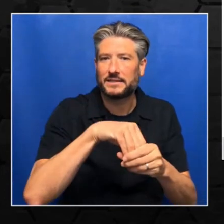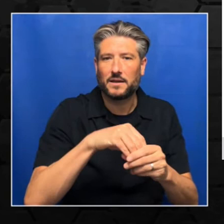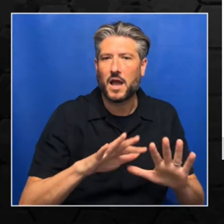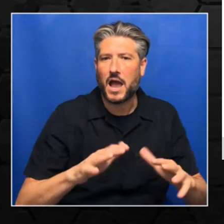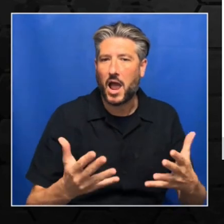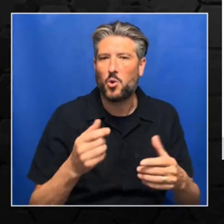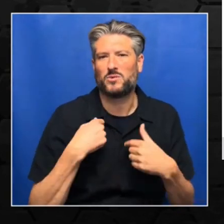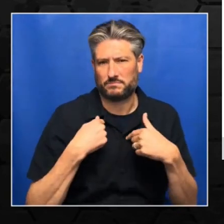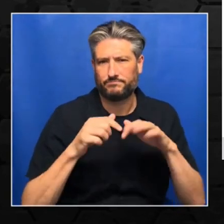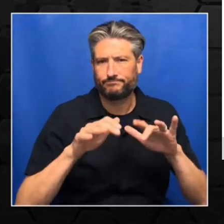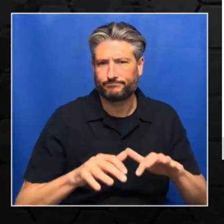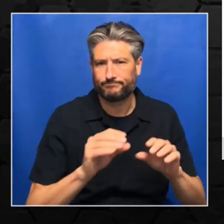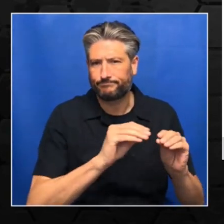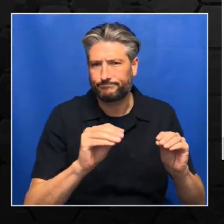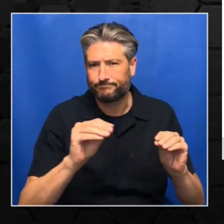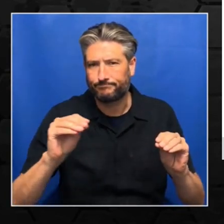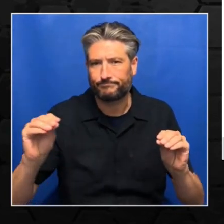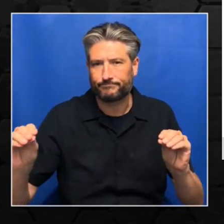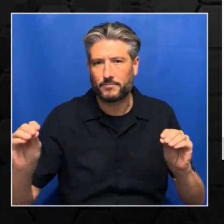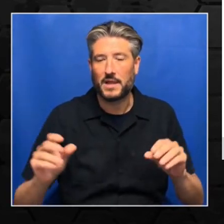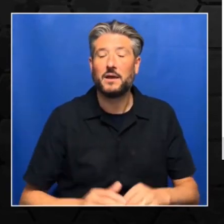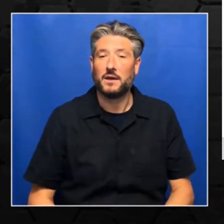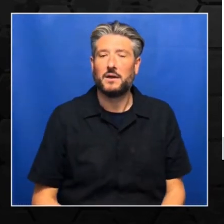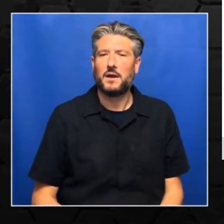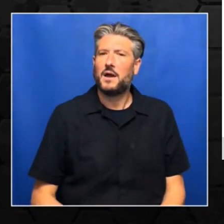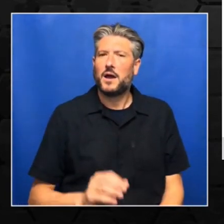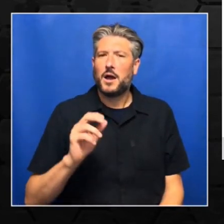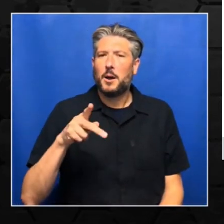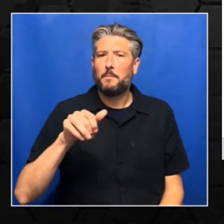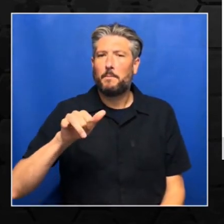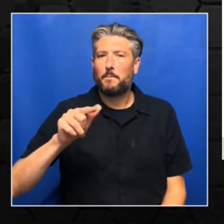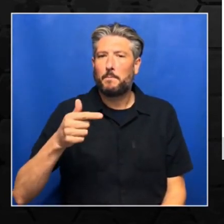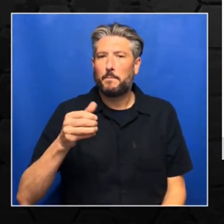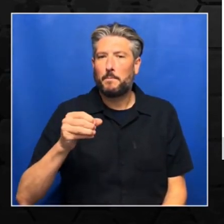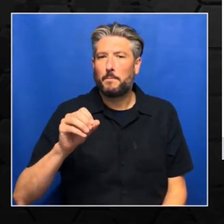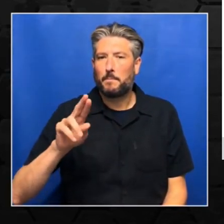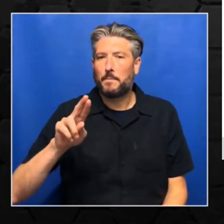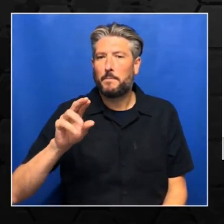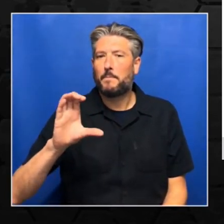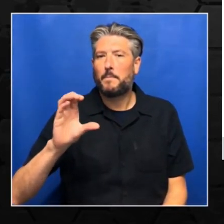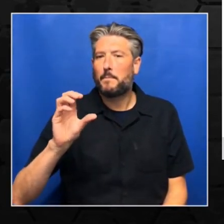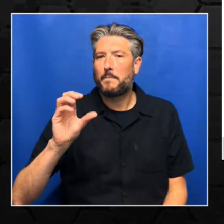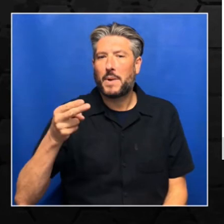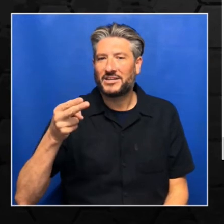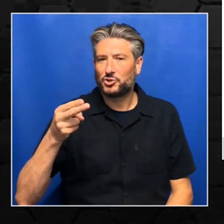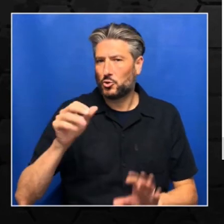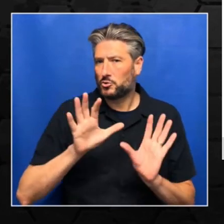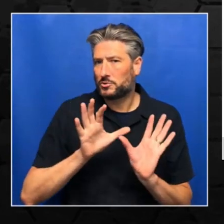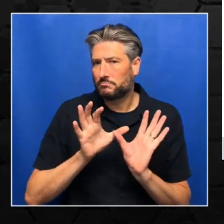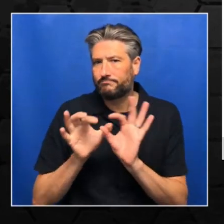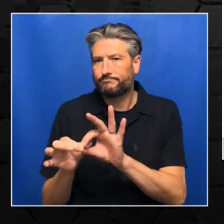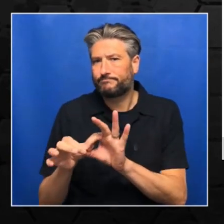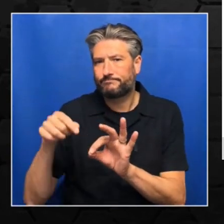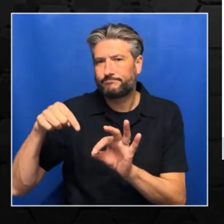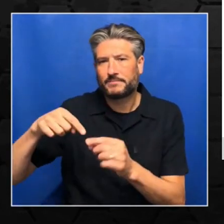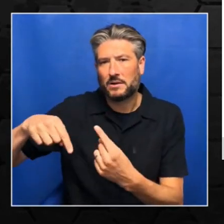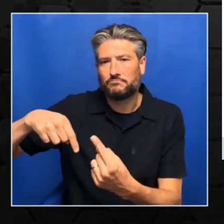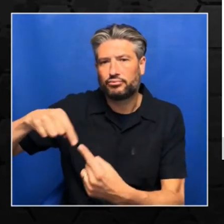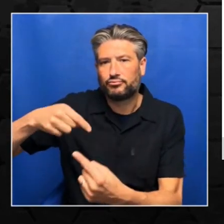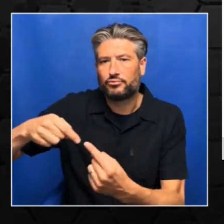And as I said, PyTorch or deep learning, usually they run on GPU because GPU makes it run much more faster.